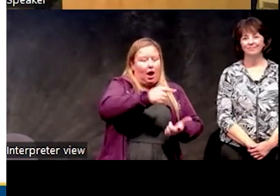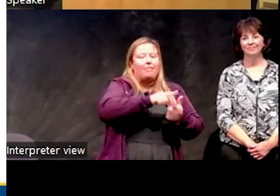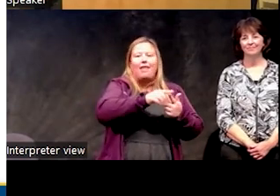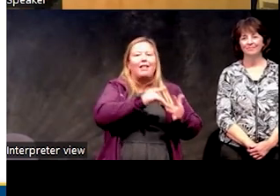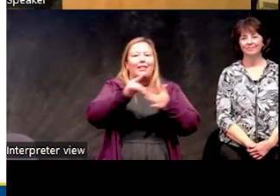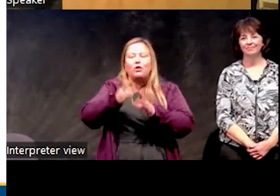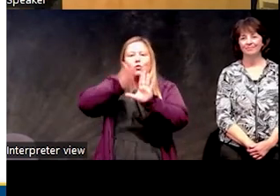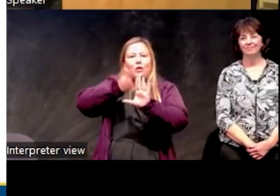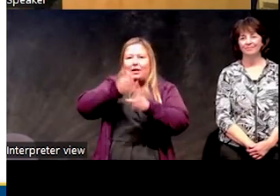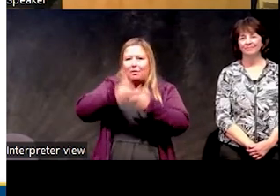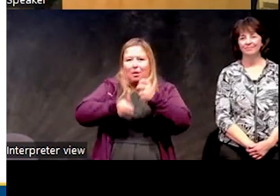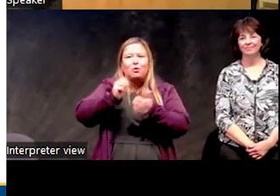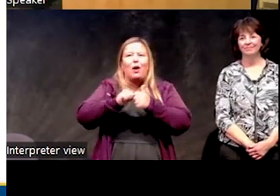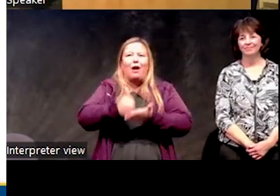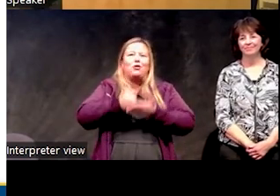Yeah.